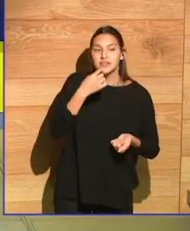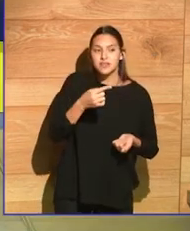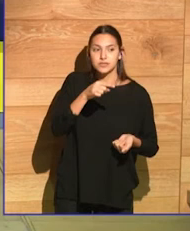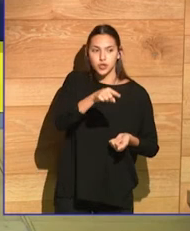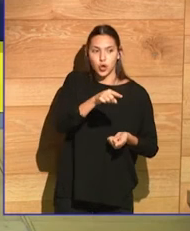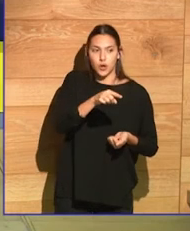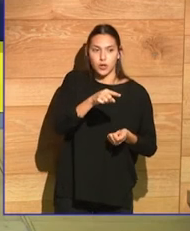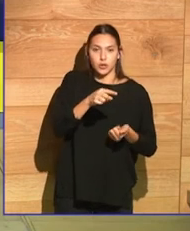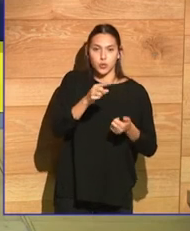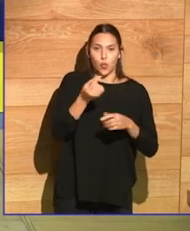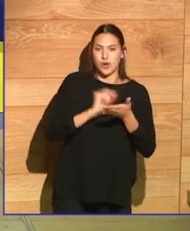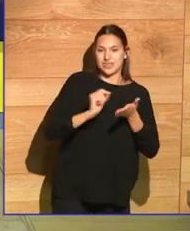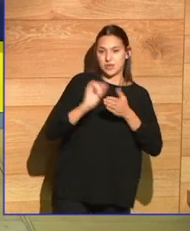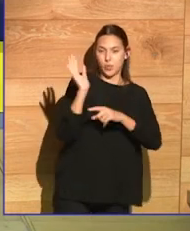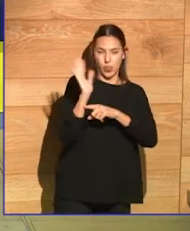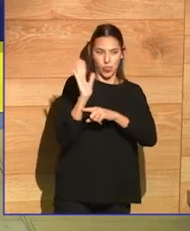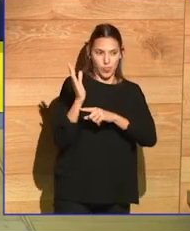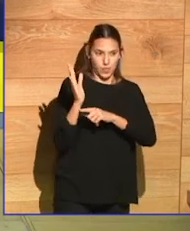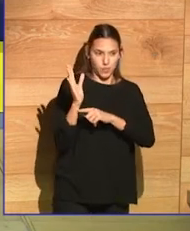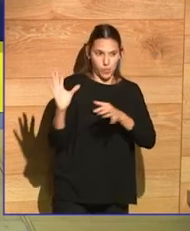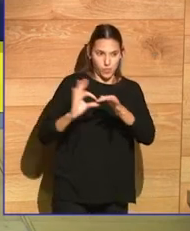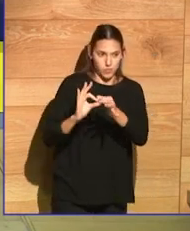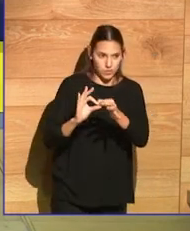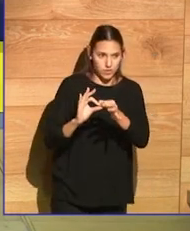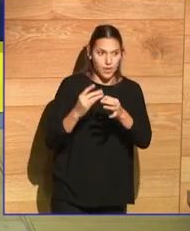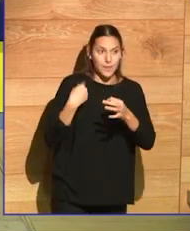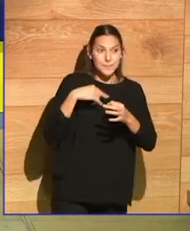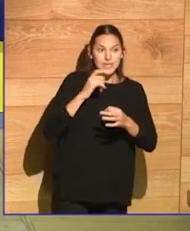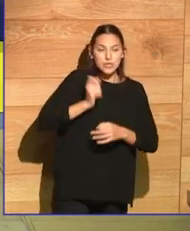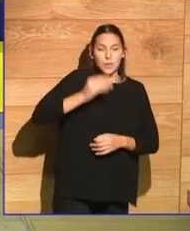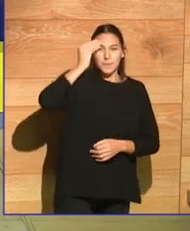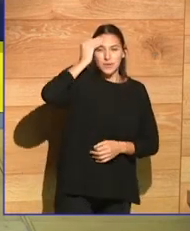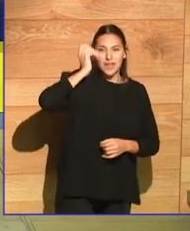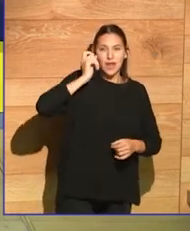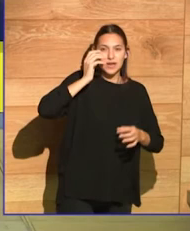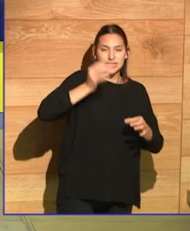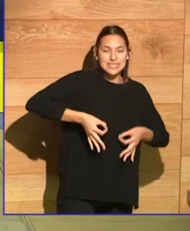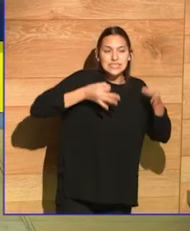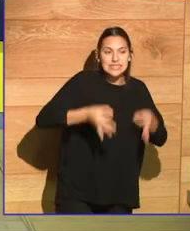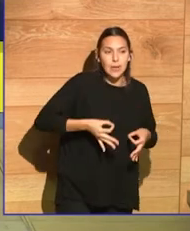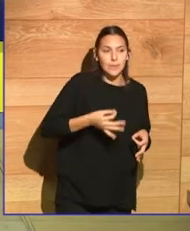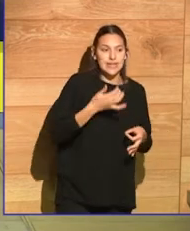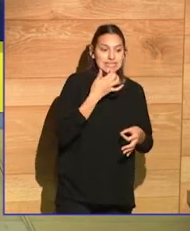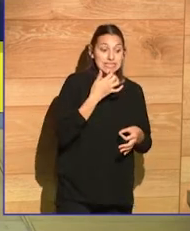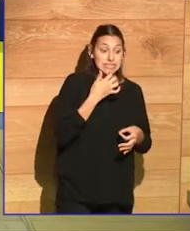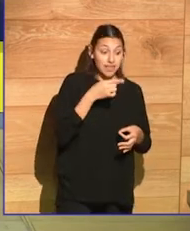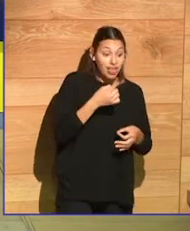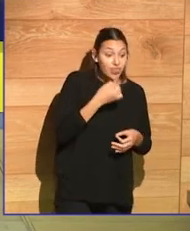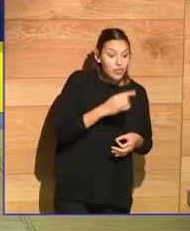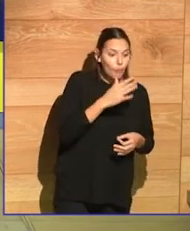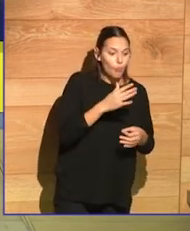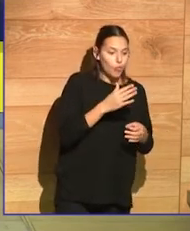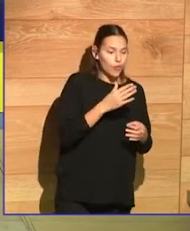It has been said of you that you're a cinematographic writer, but I've always wondered because you have